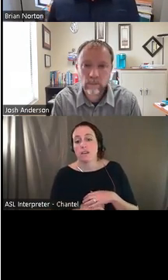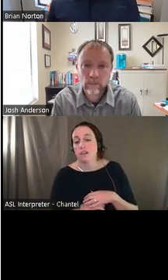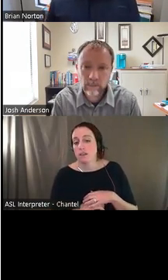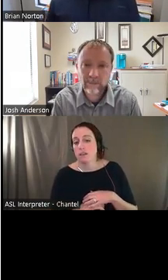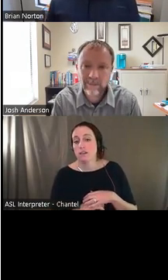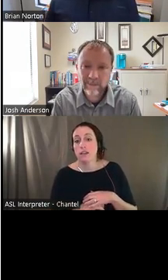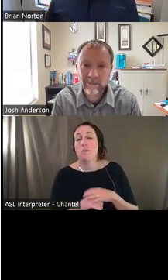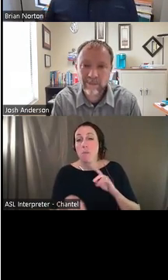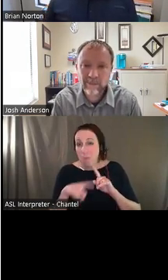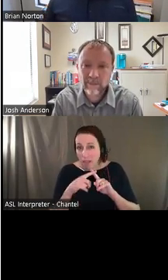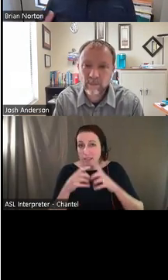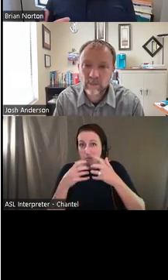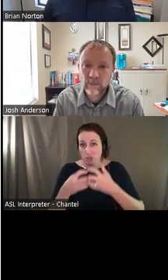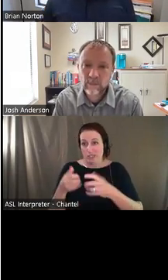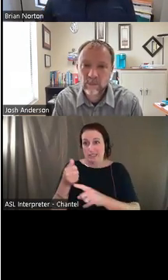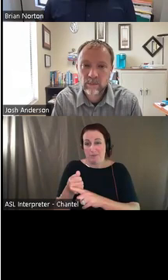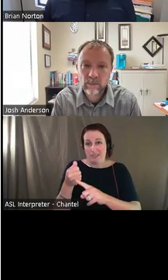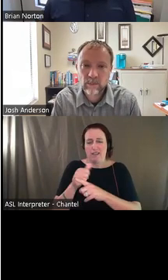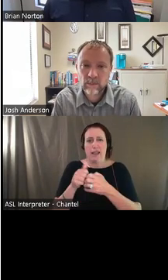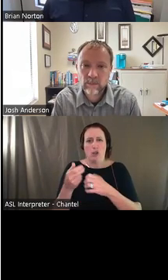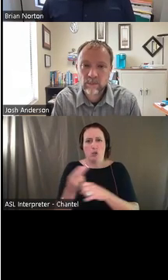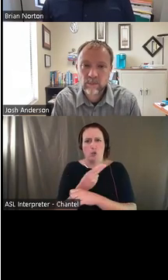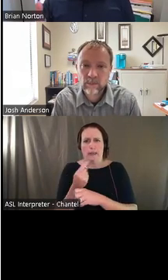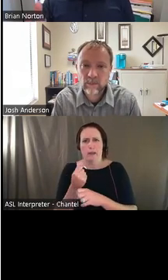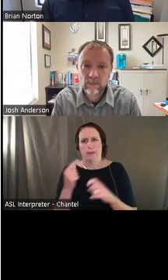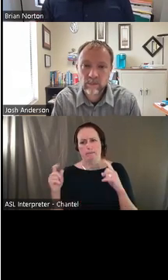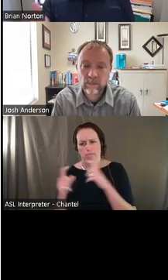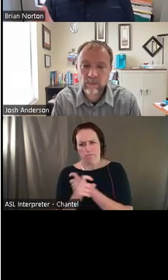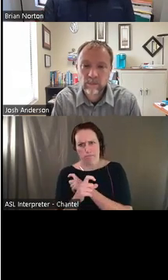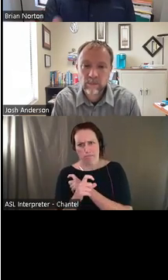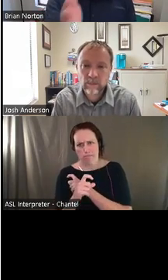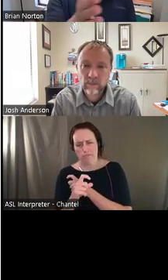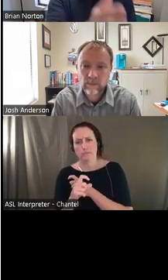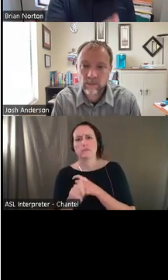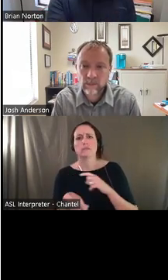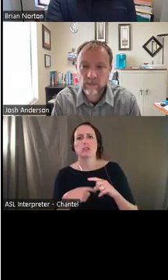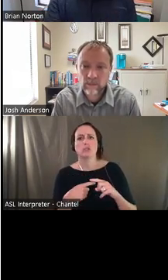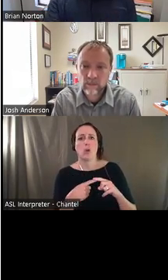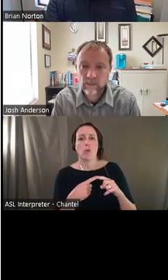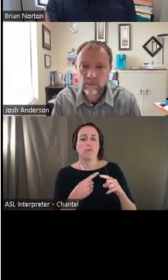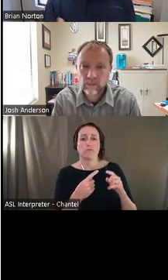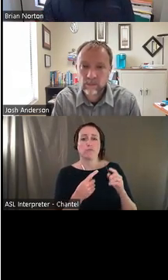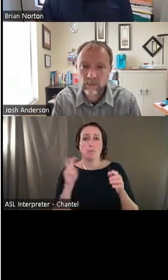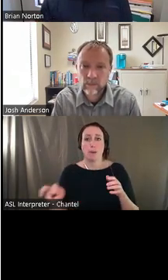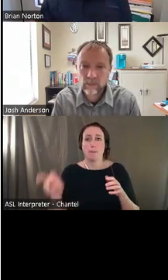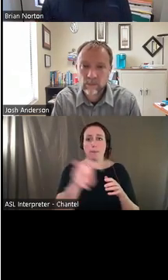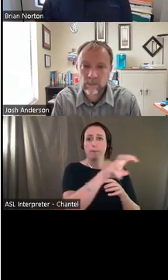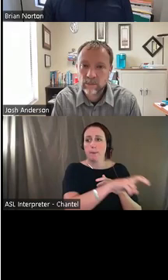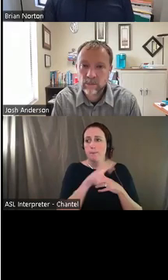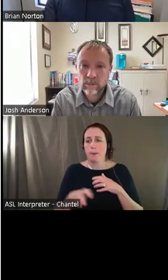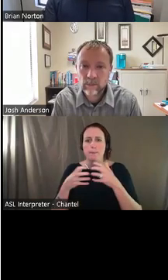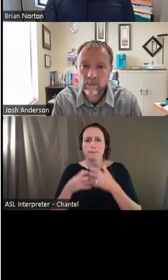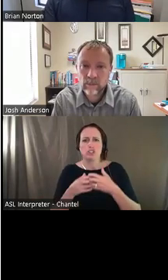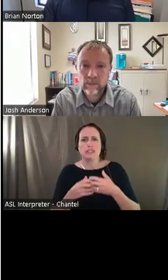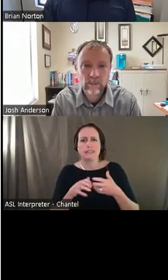pretty complex. Um, and so how do they operate those when they have to move from one machine to the next machine? Is there, is there a way for him